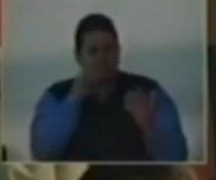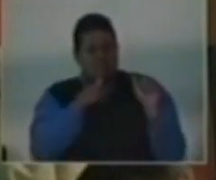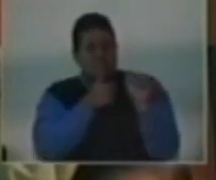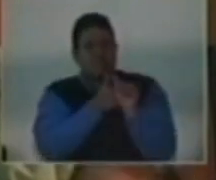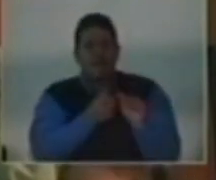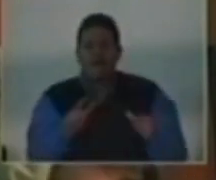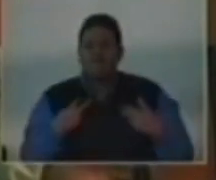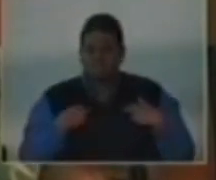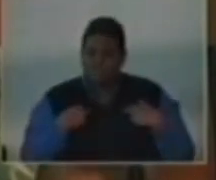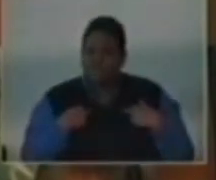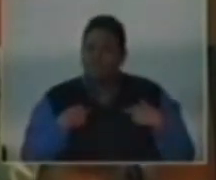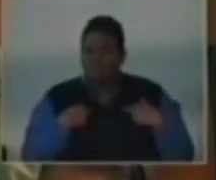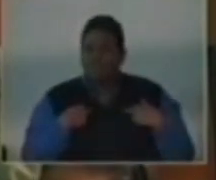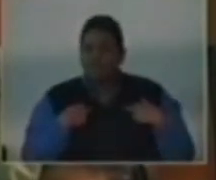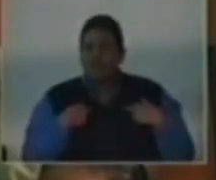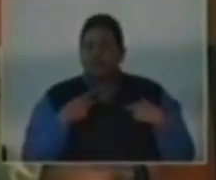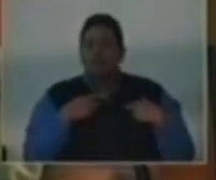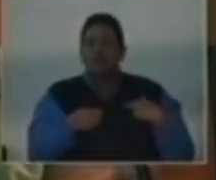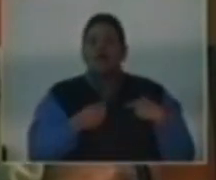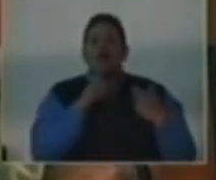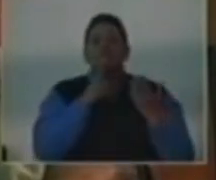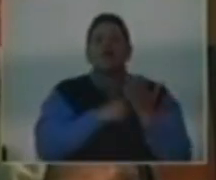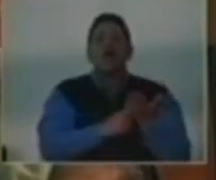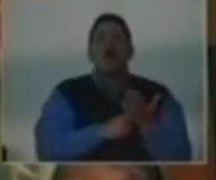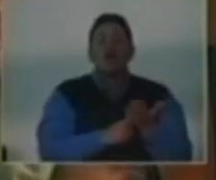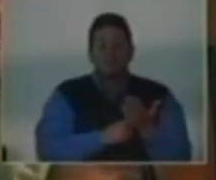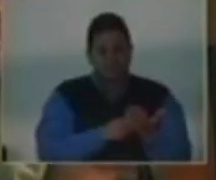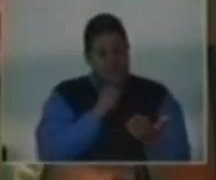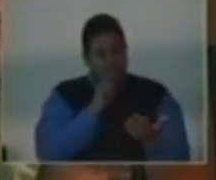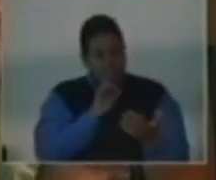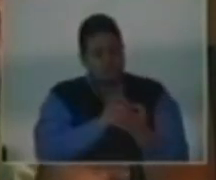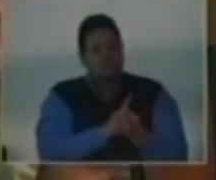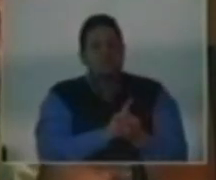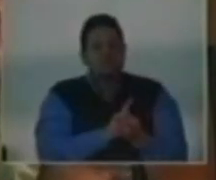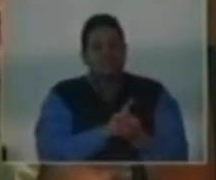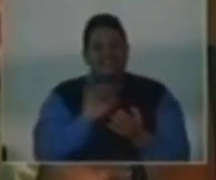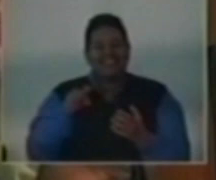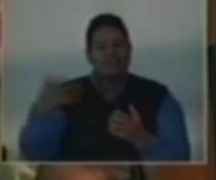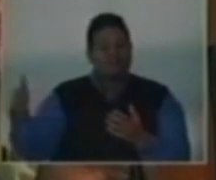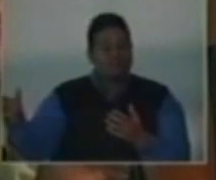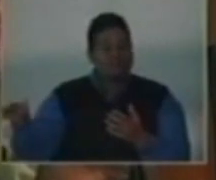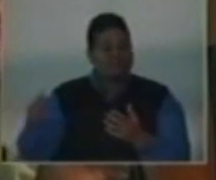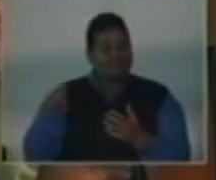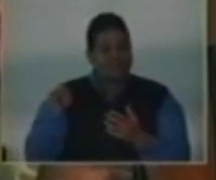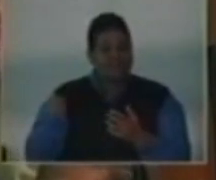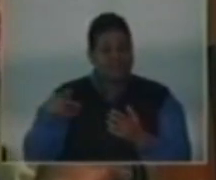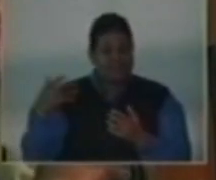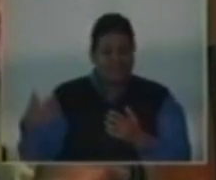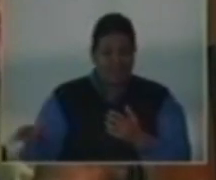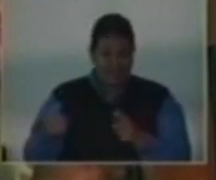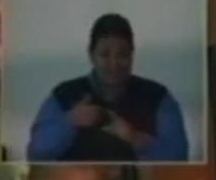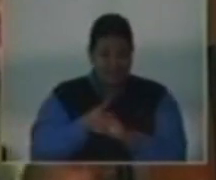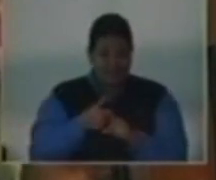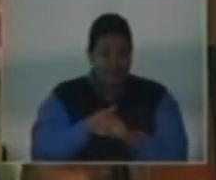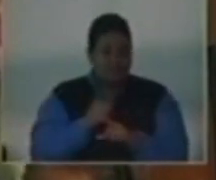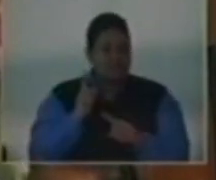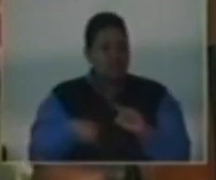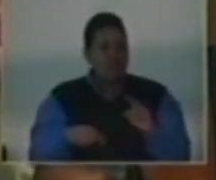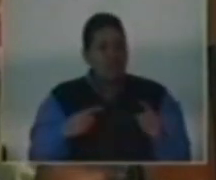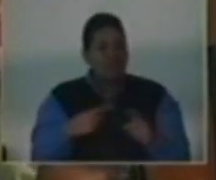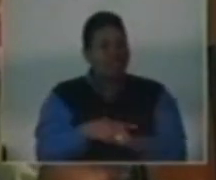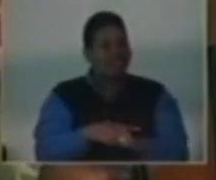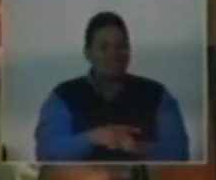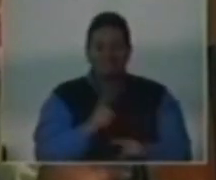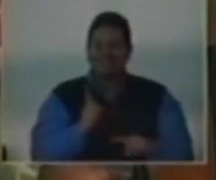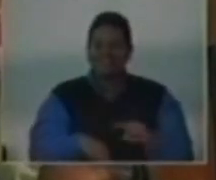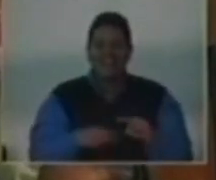Arguments that are incontrovertible. That side has not contradicted anything that we